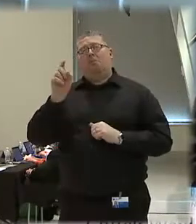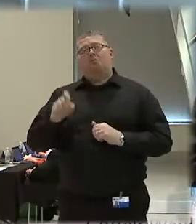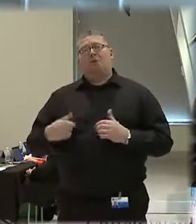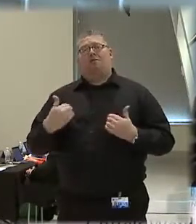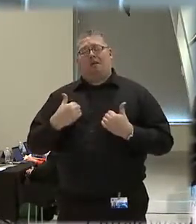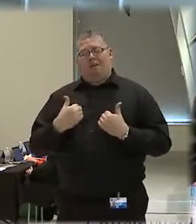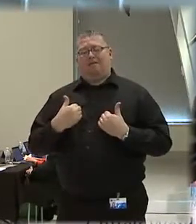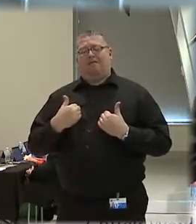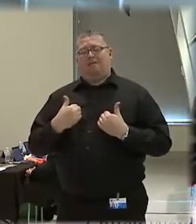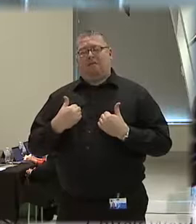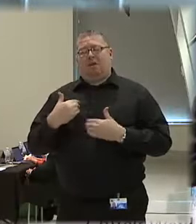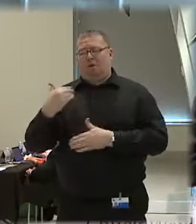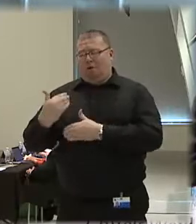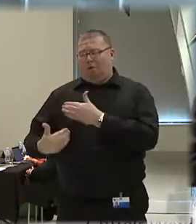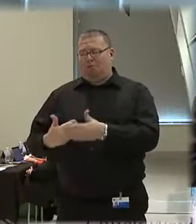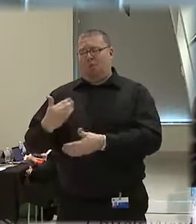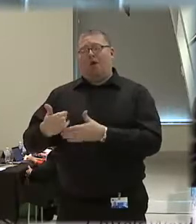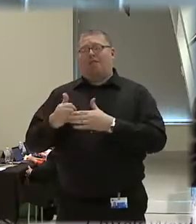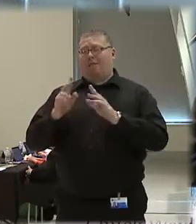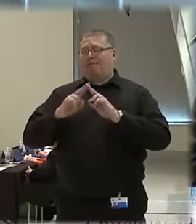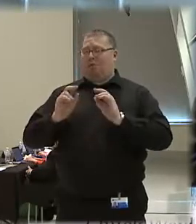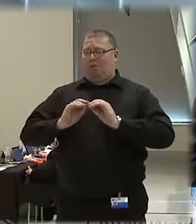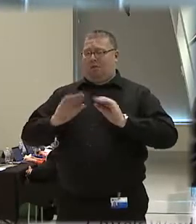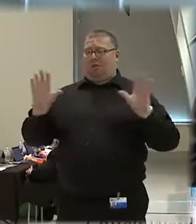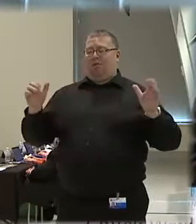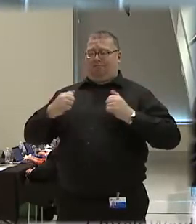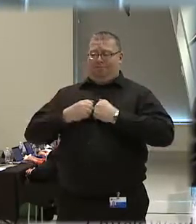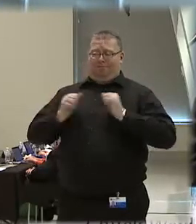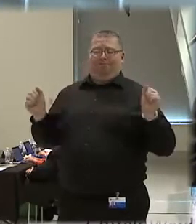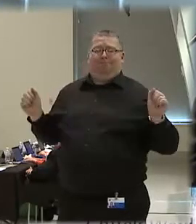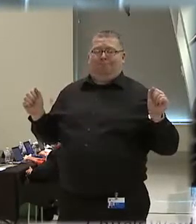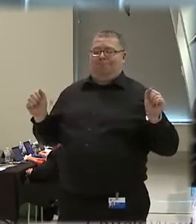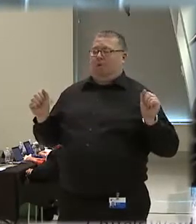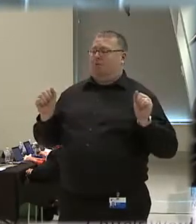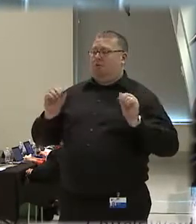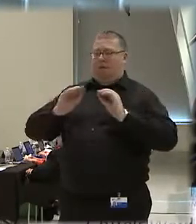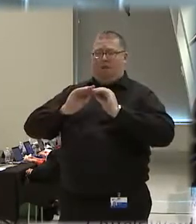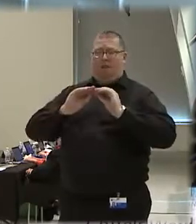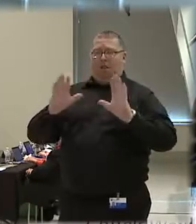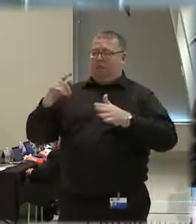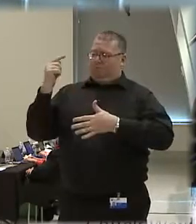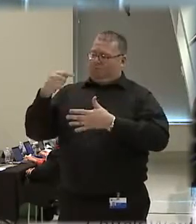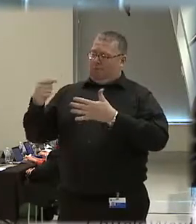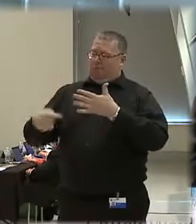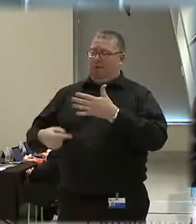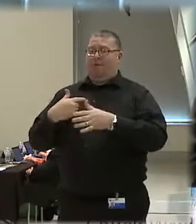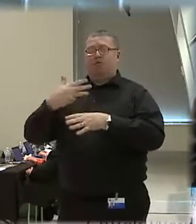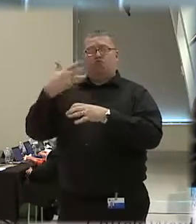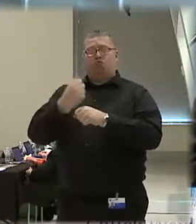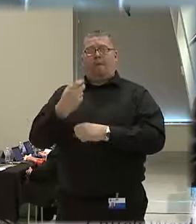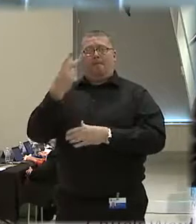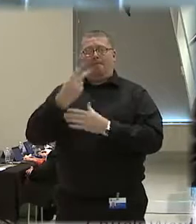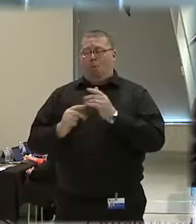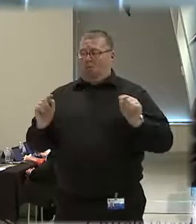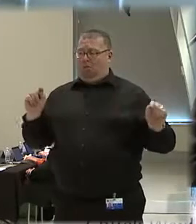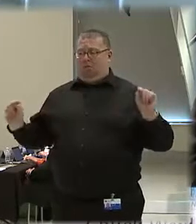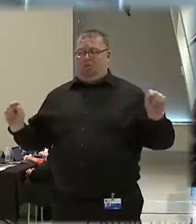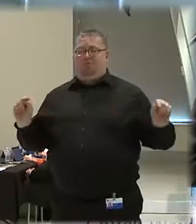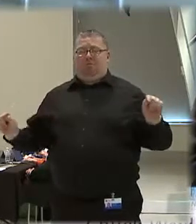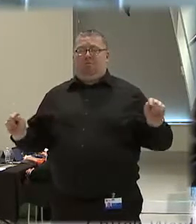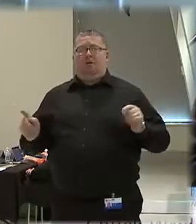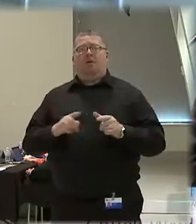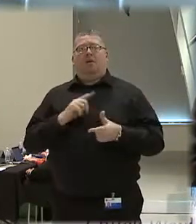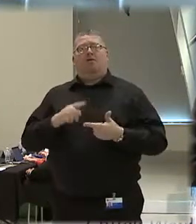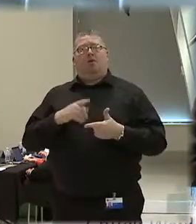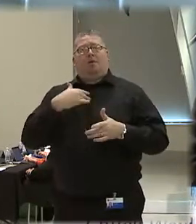have a process which is transparent, objective, and so there is trust from both sides. And you make the